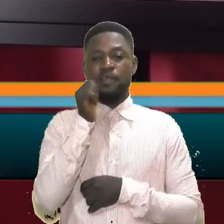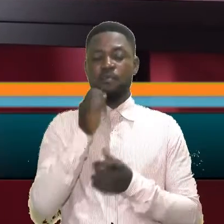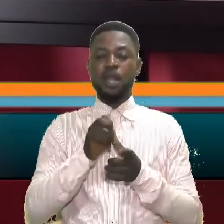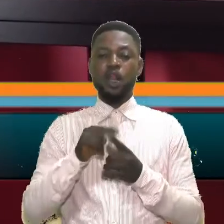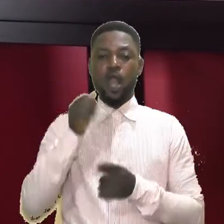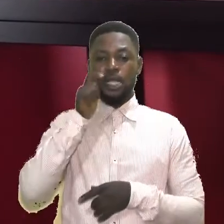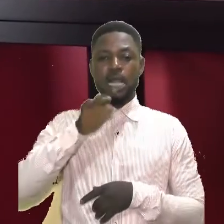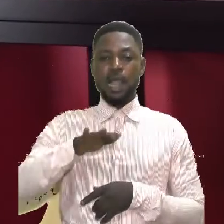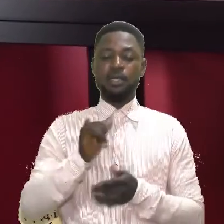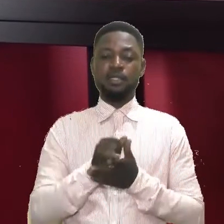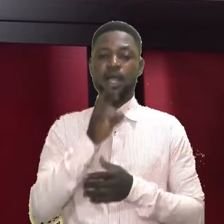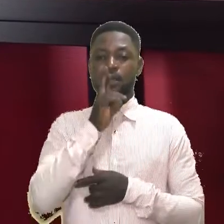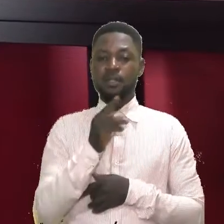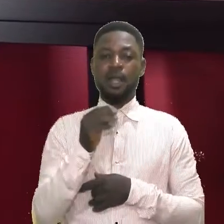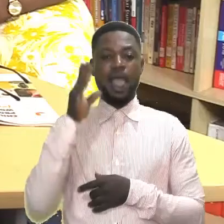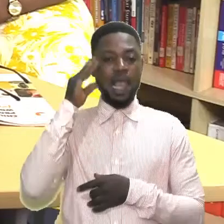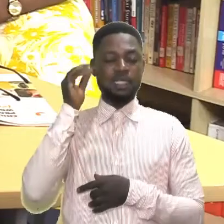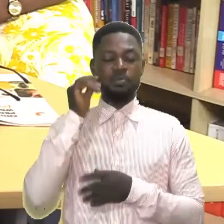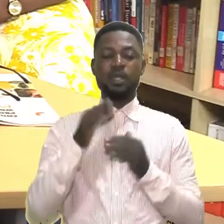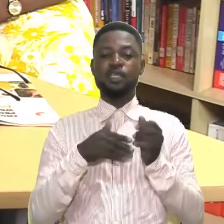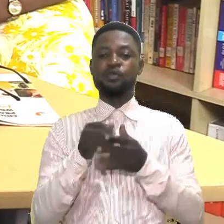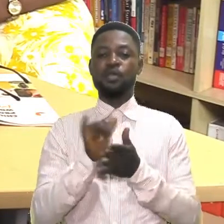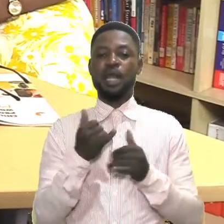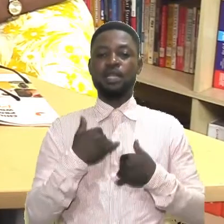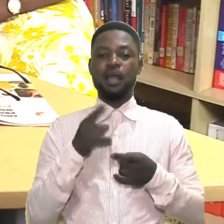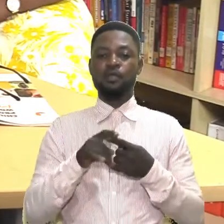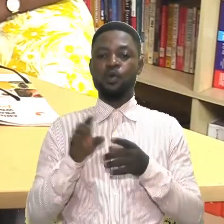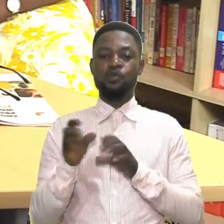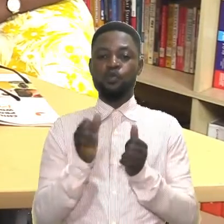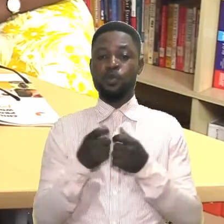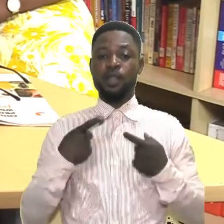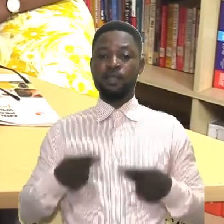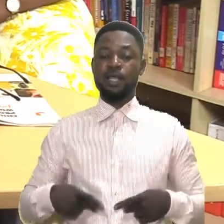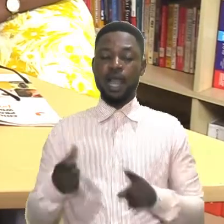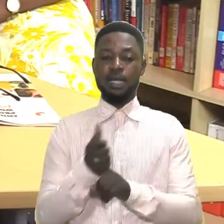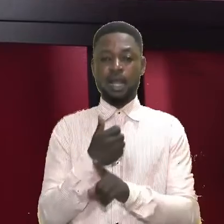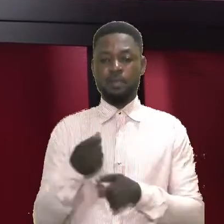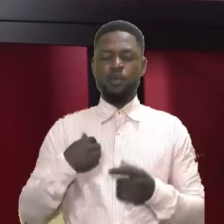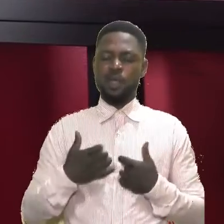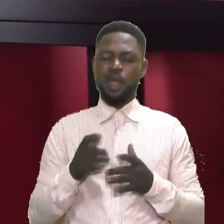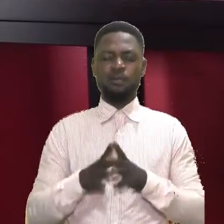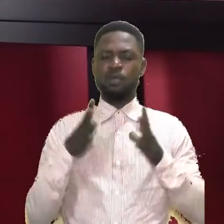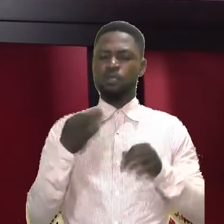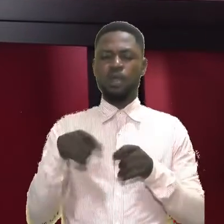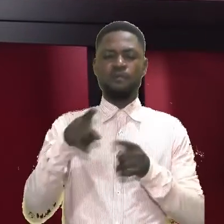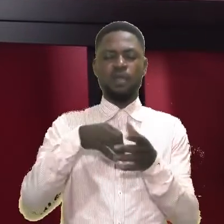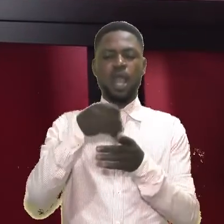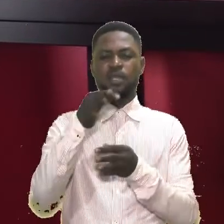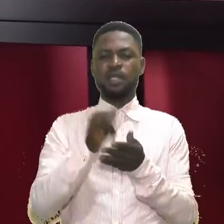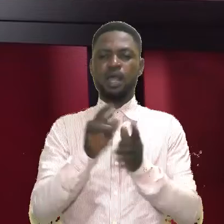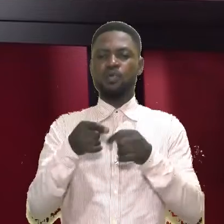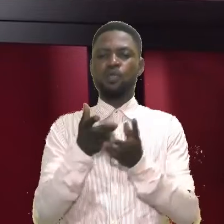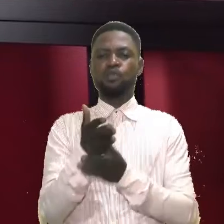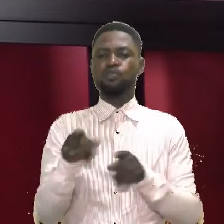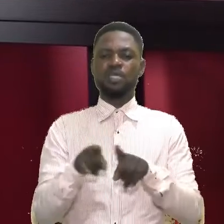females or girls that experience issues that have to do with physical abuse and all that. And we have a whole lot of you out there